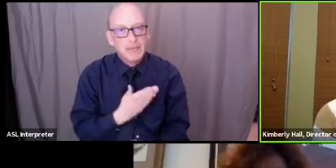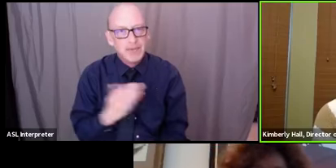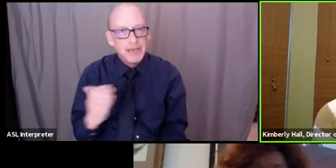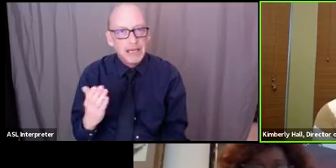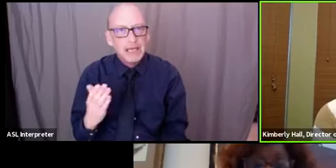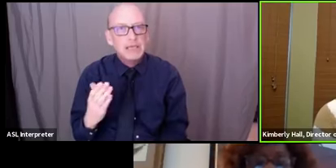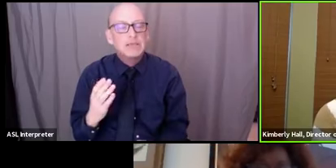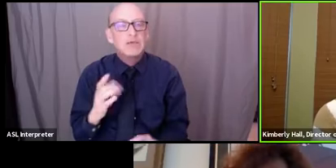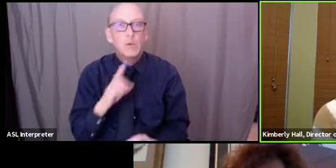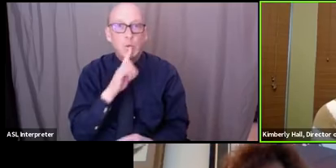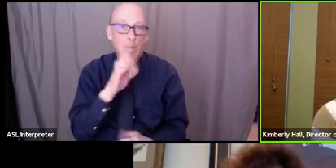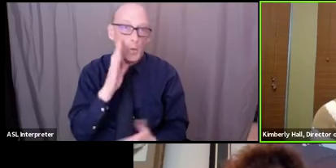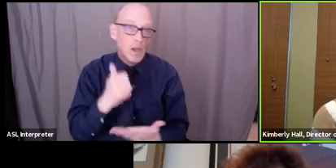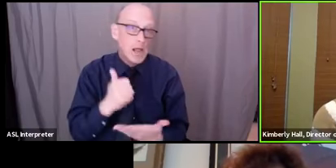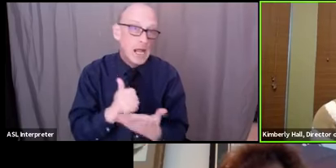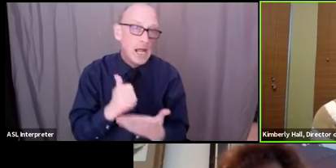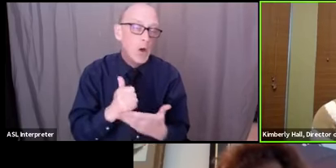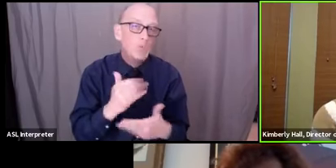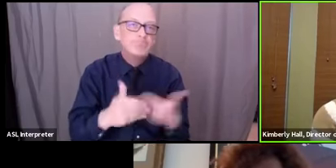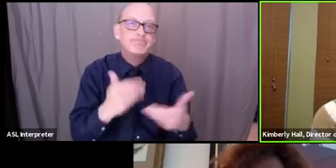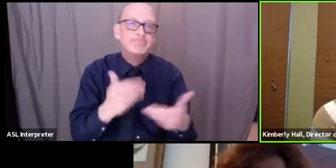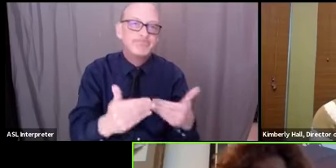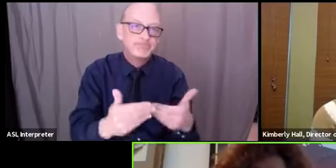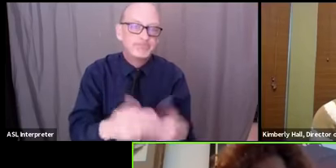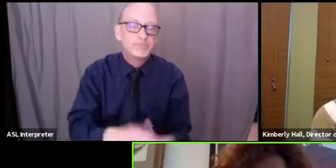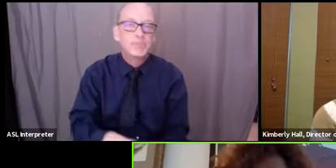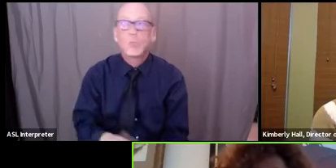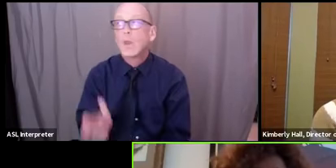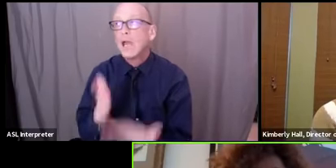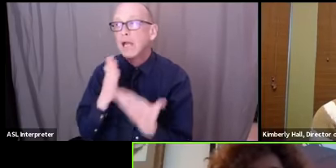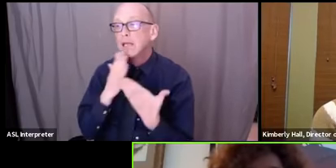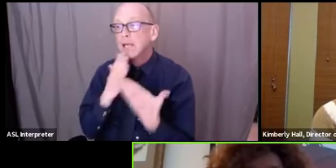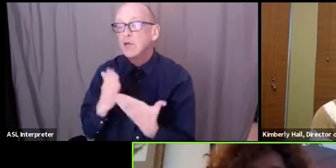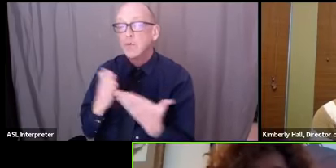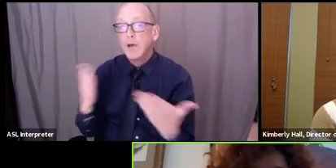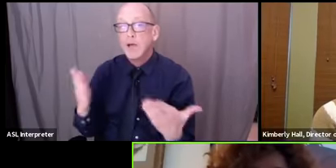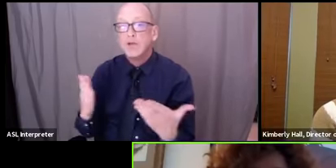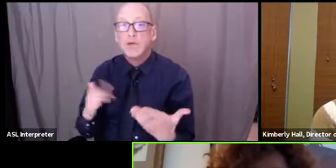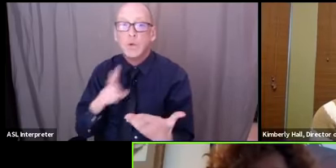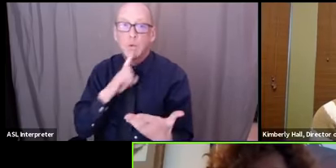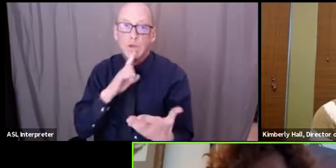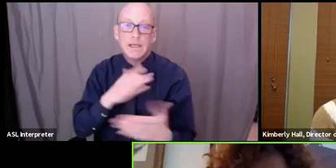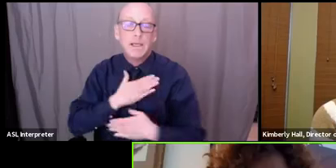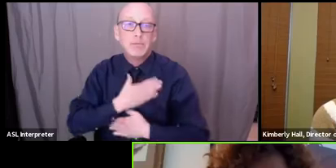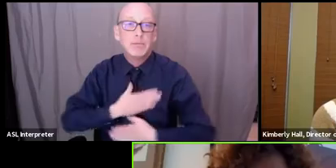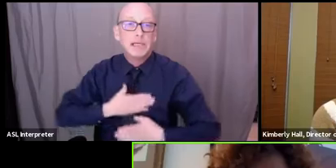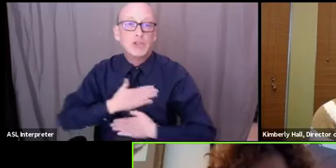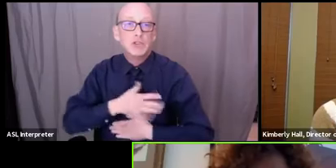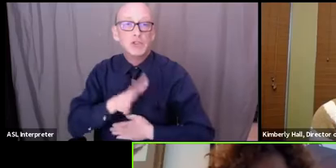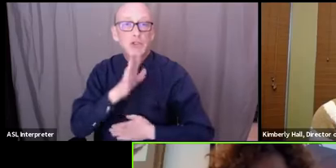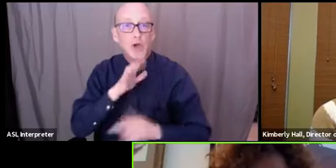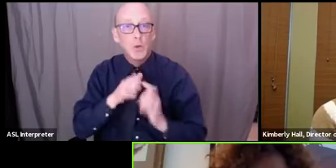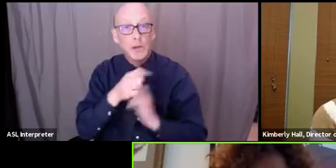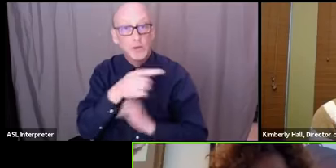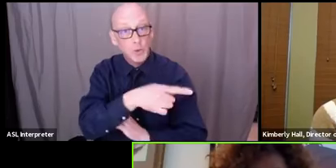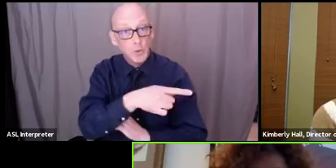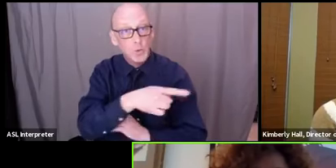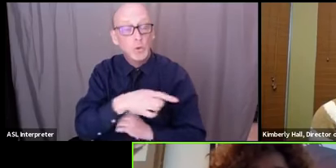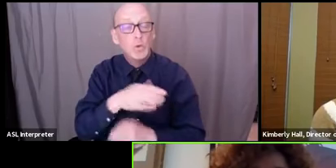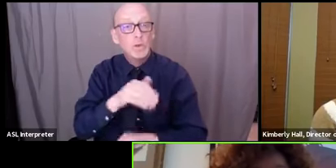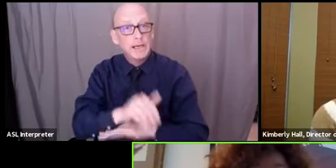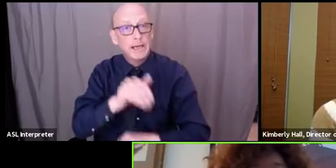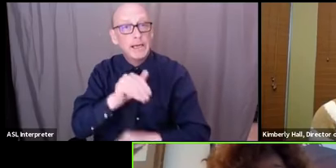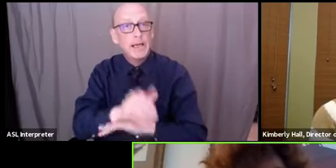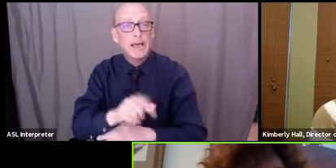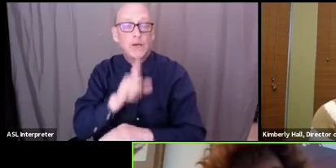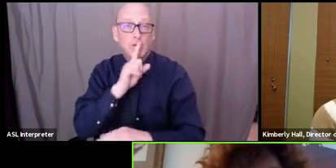will really help move things along thank you so much it has been such a pleasure talking with you this evening and